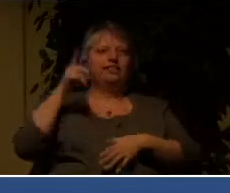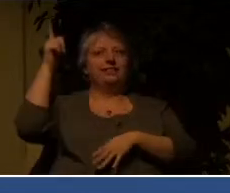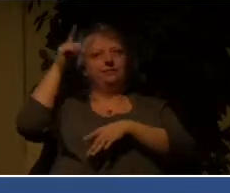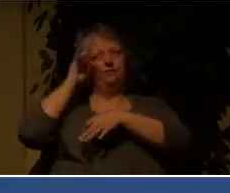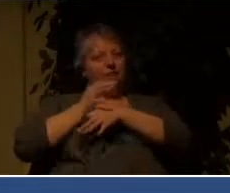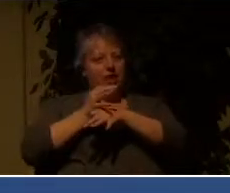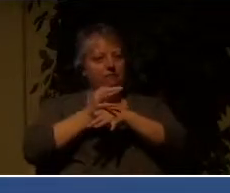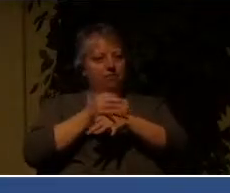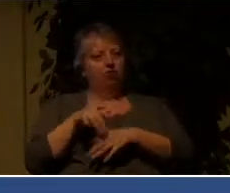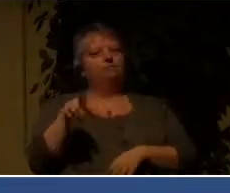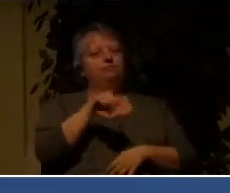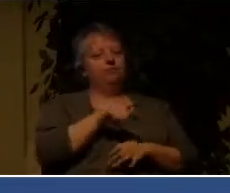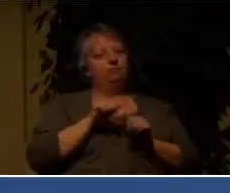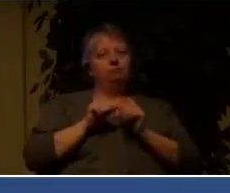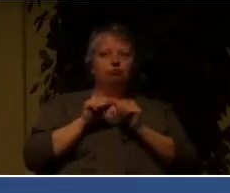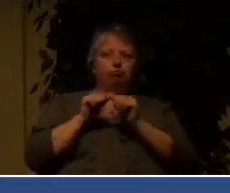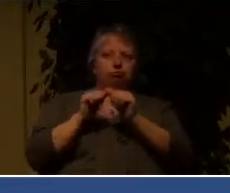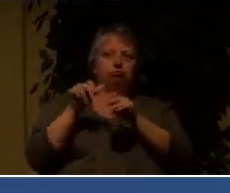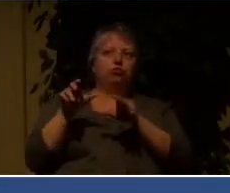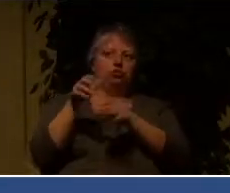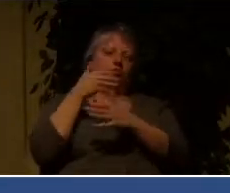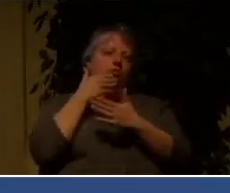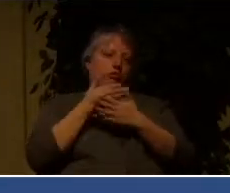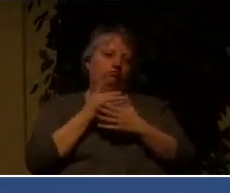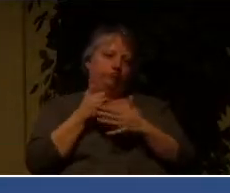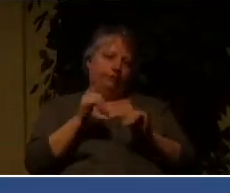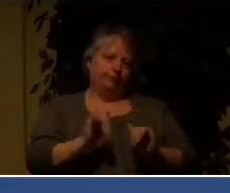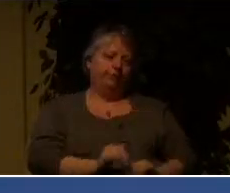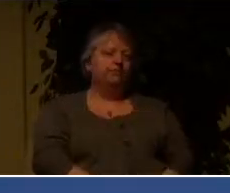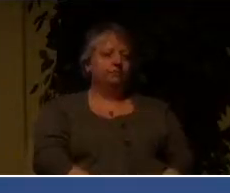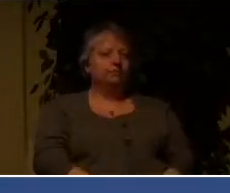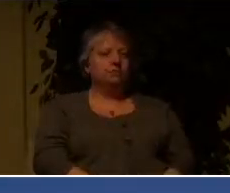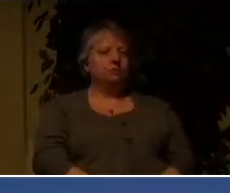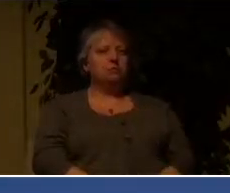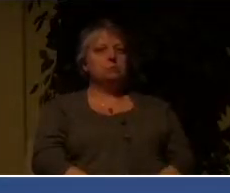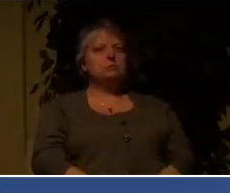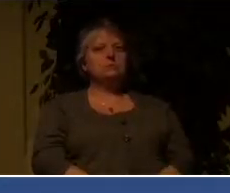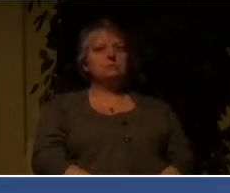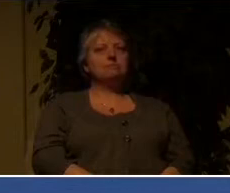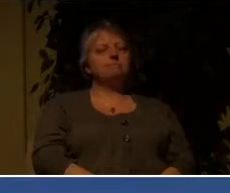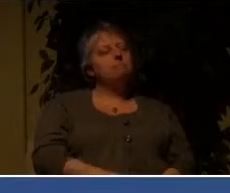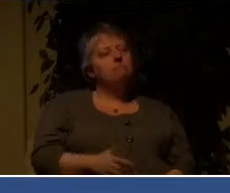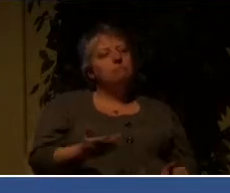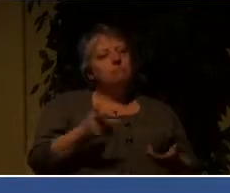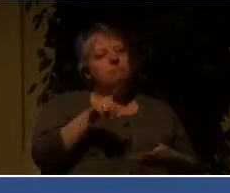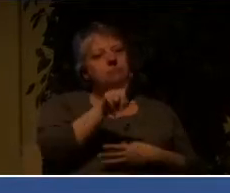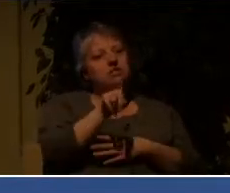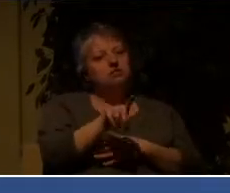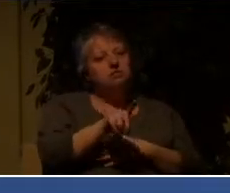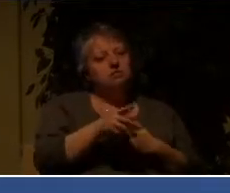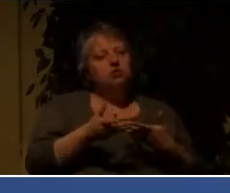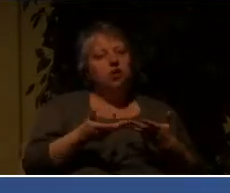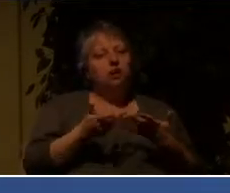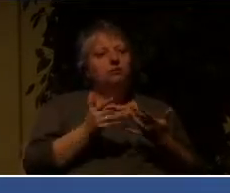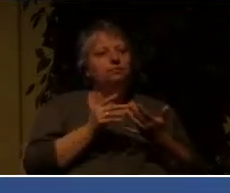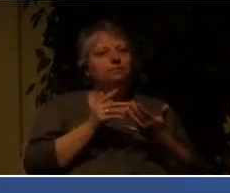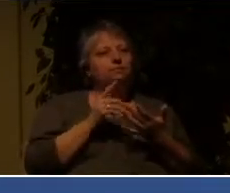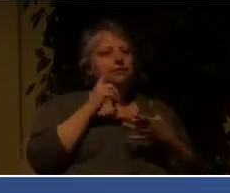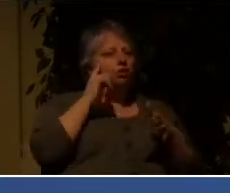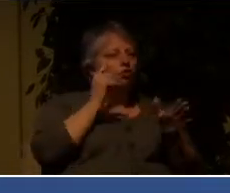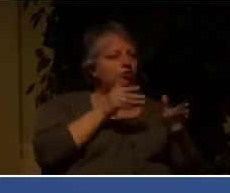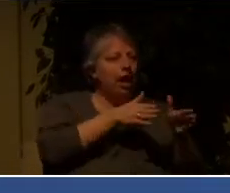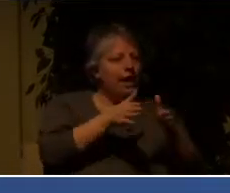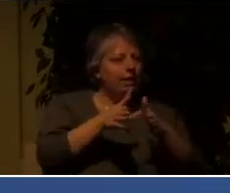So here's the question. What is Satan's strategy in unleashing